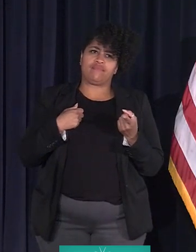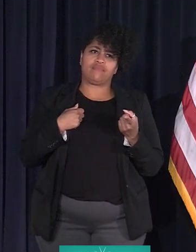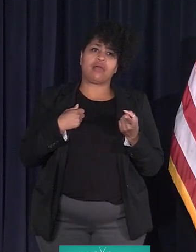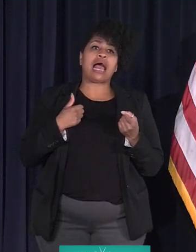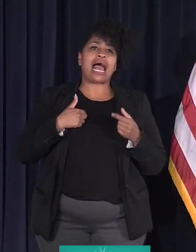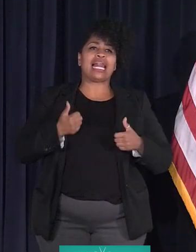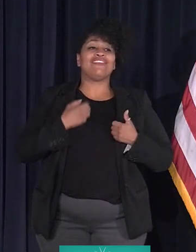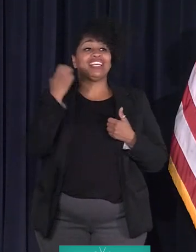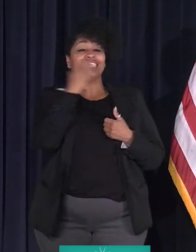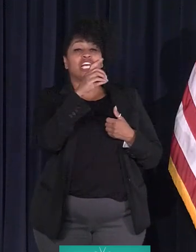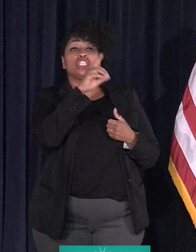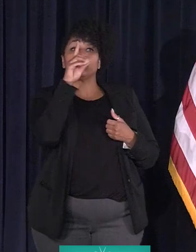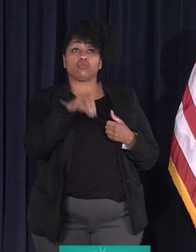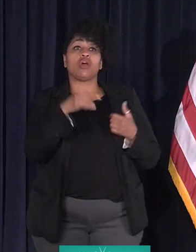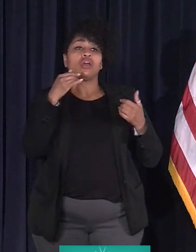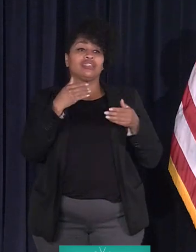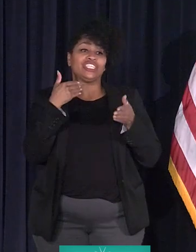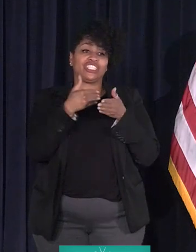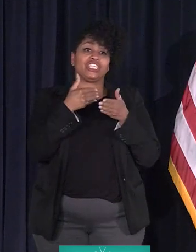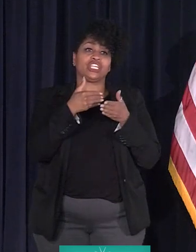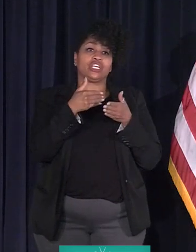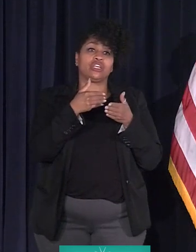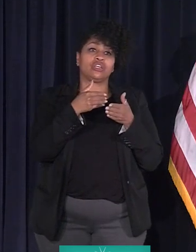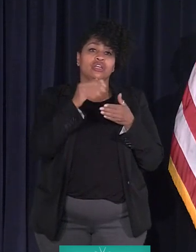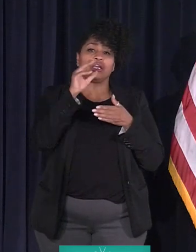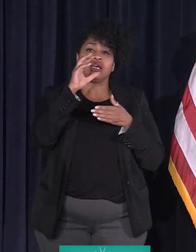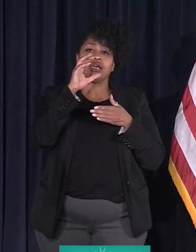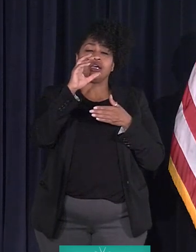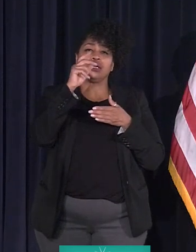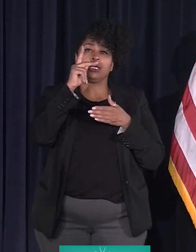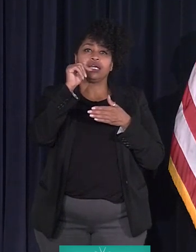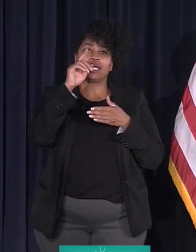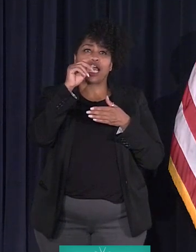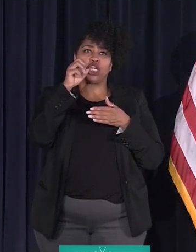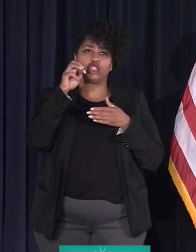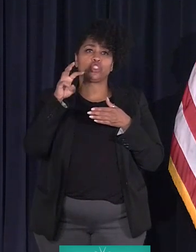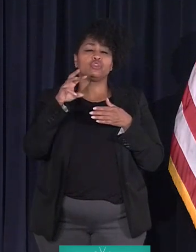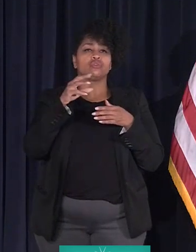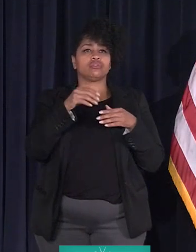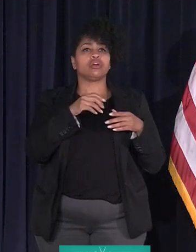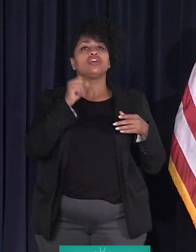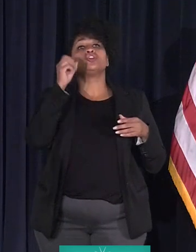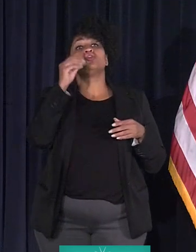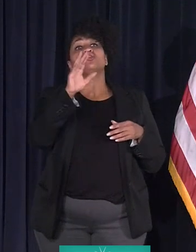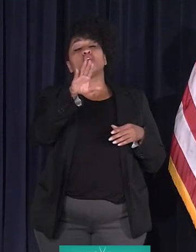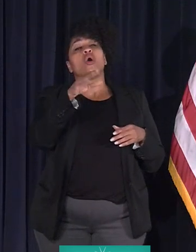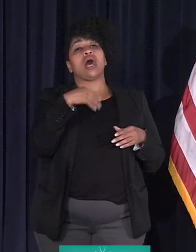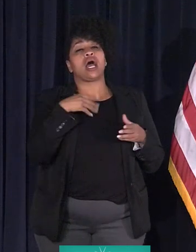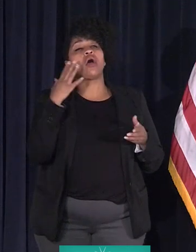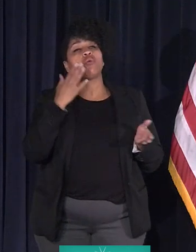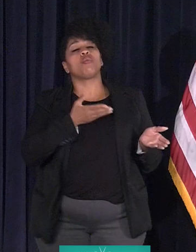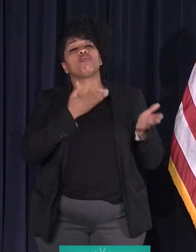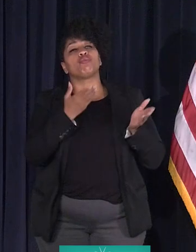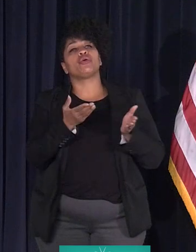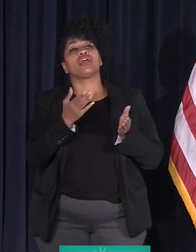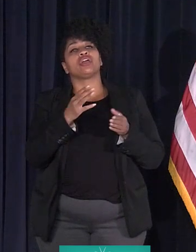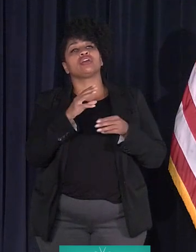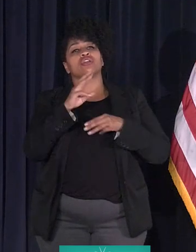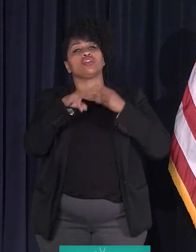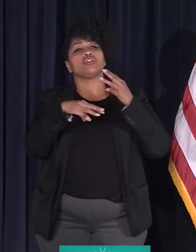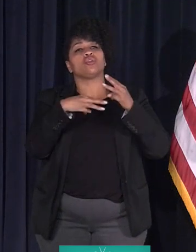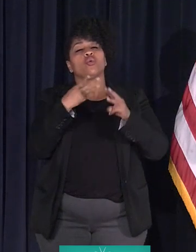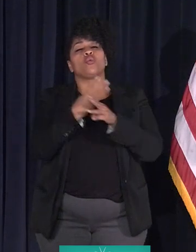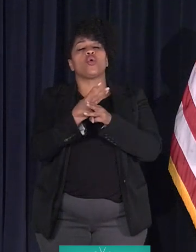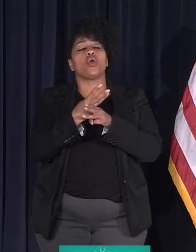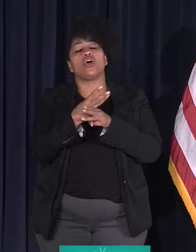I live on the east side of Detroit, right by Cashew on Guilford. Okay. So I'm going to bring the world's expert